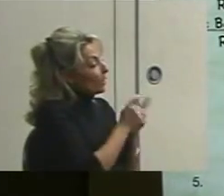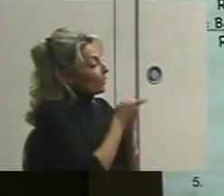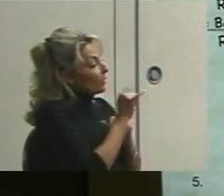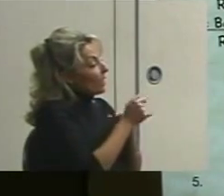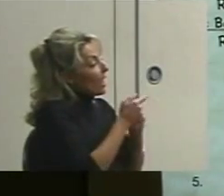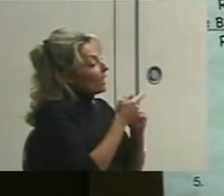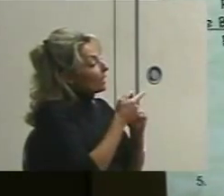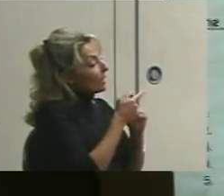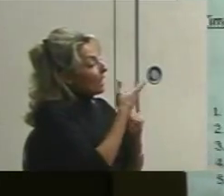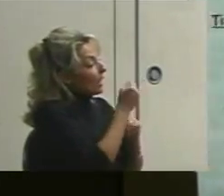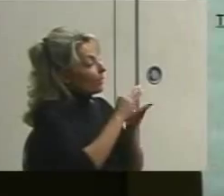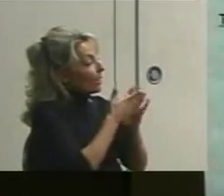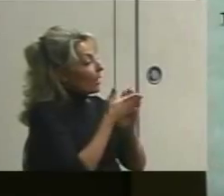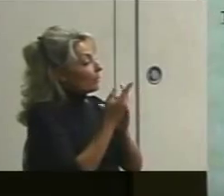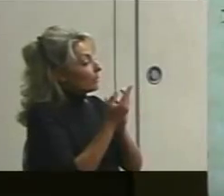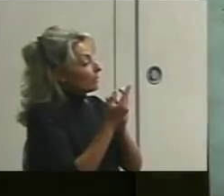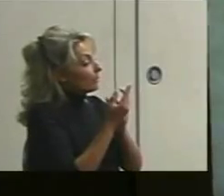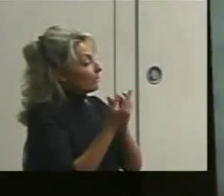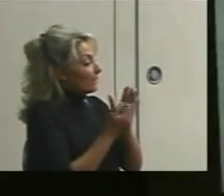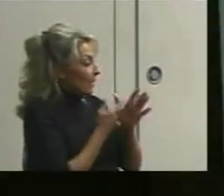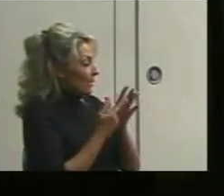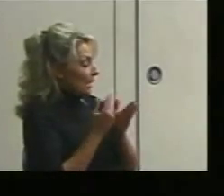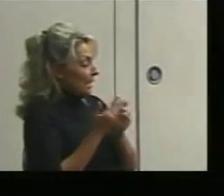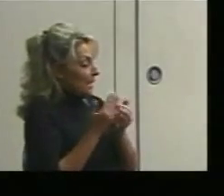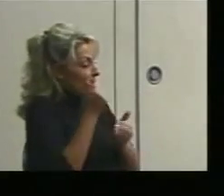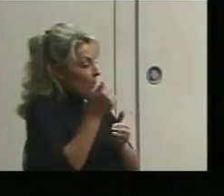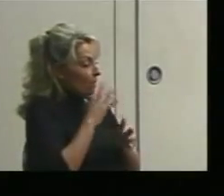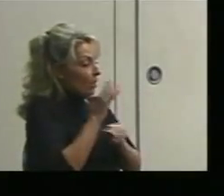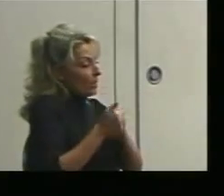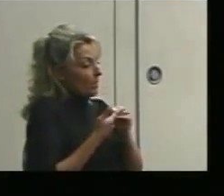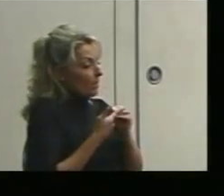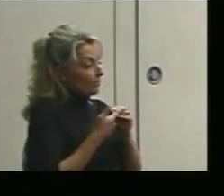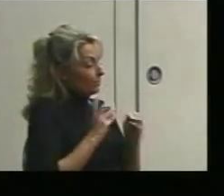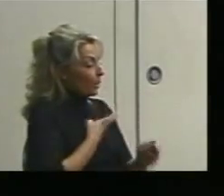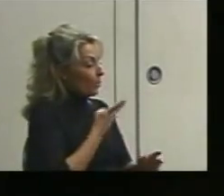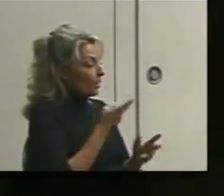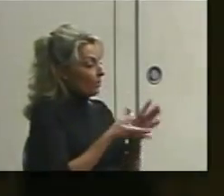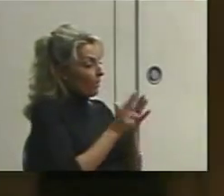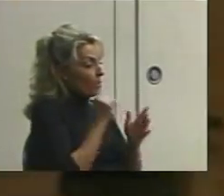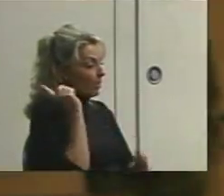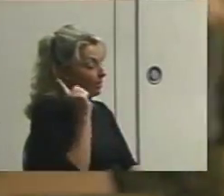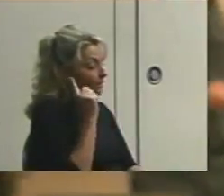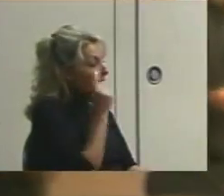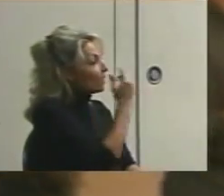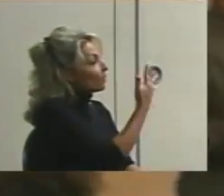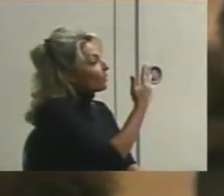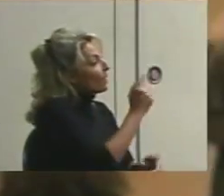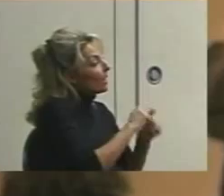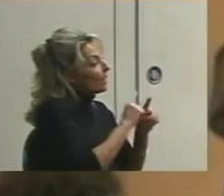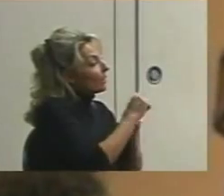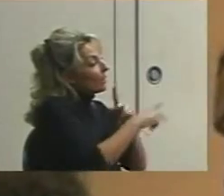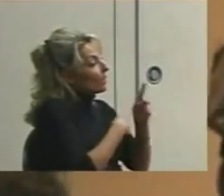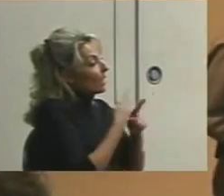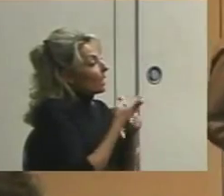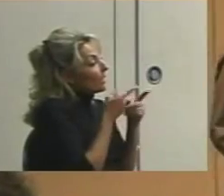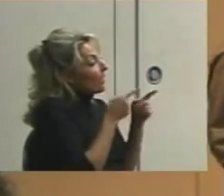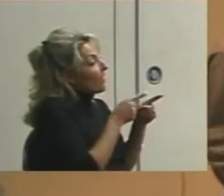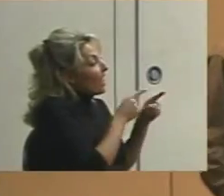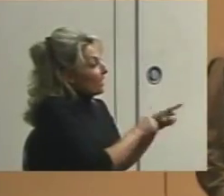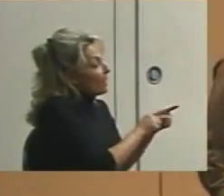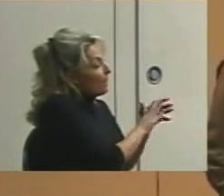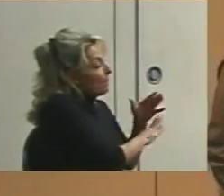that's really easy to talk about. So we're going to do that. So let's go through and look at these. There are five types of event-based.